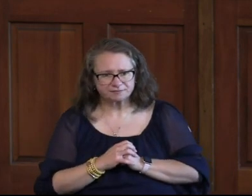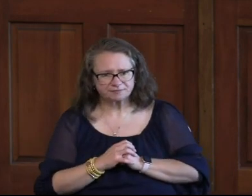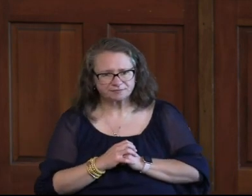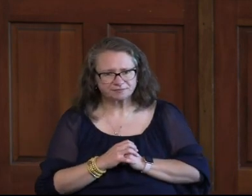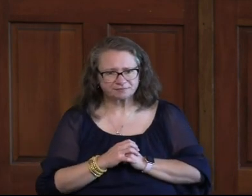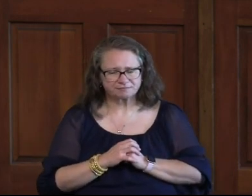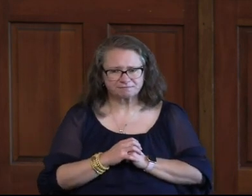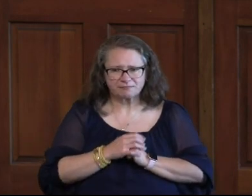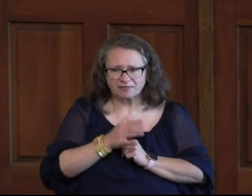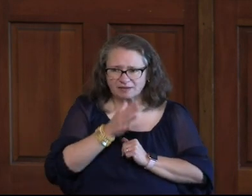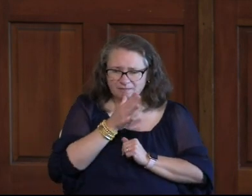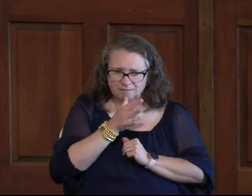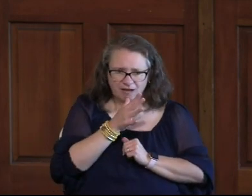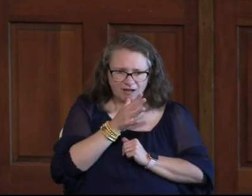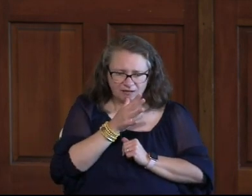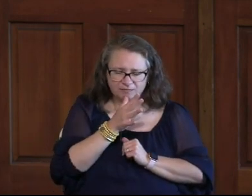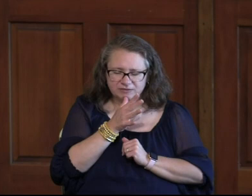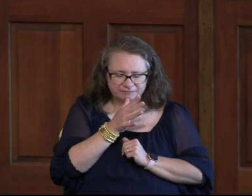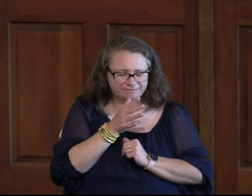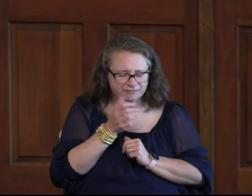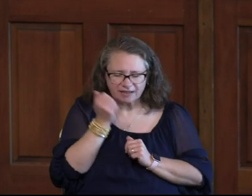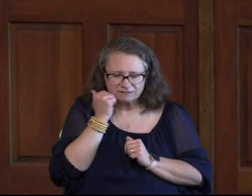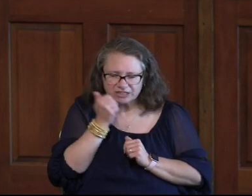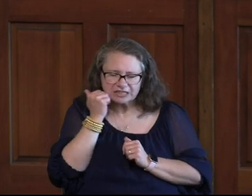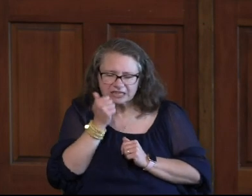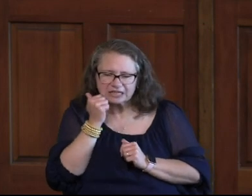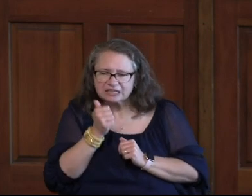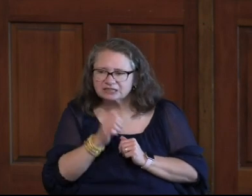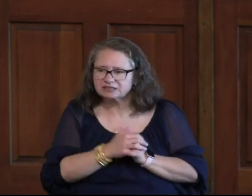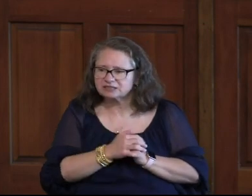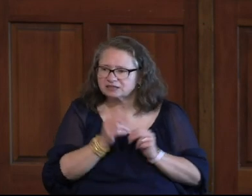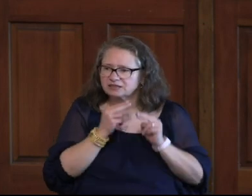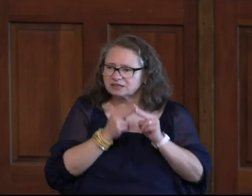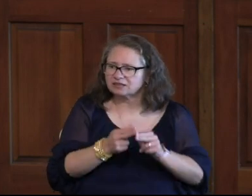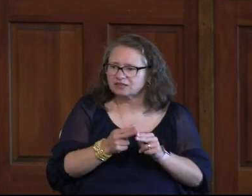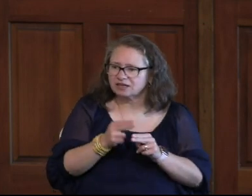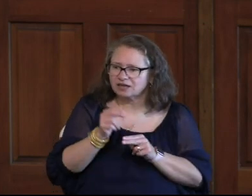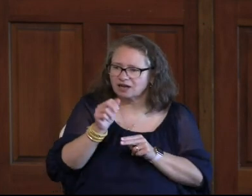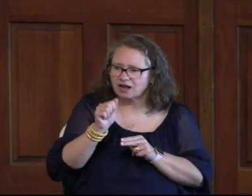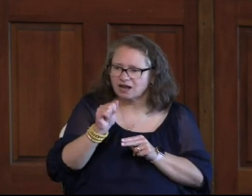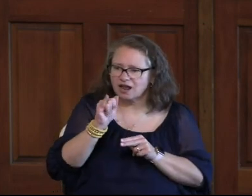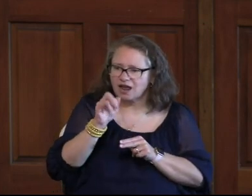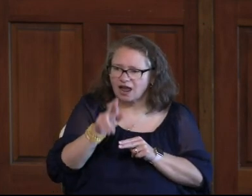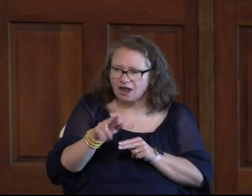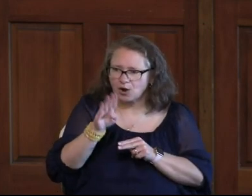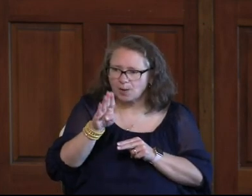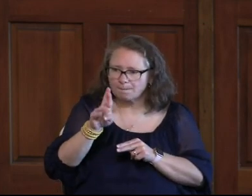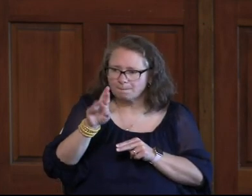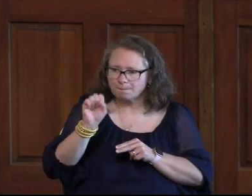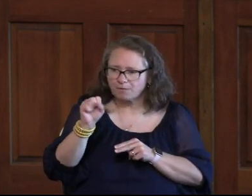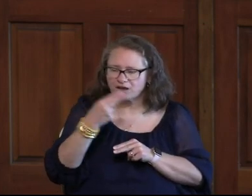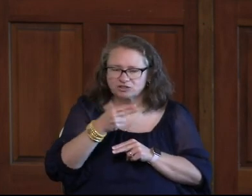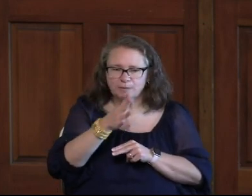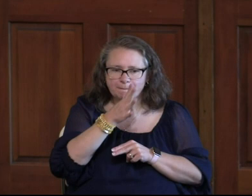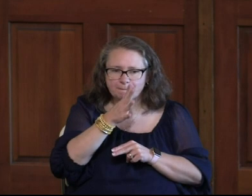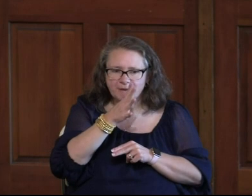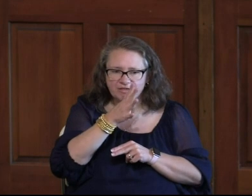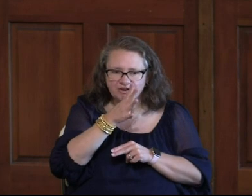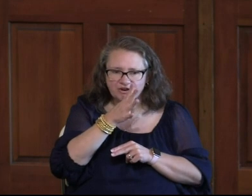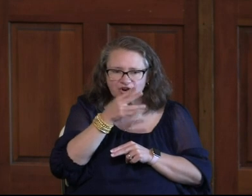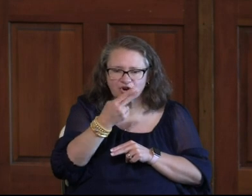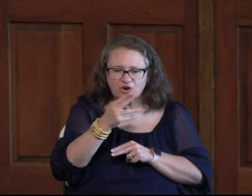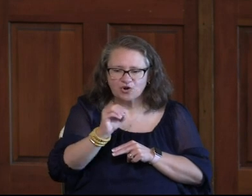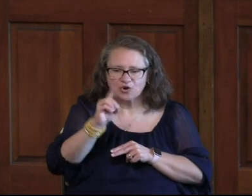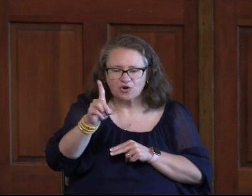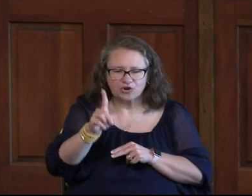And Moms Deal With This Too Don't They We'll Just Call It Airbrushed Motherhood Airbrushed Motherhood